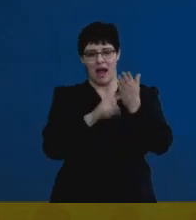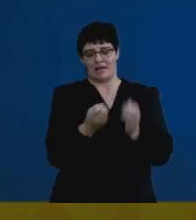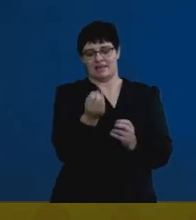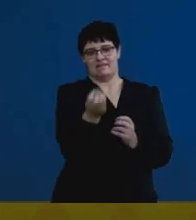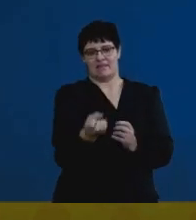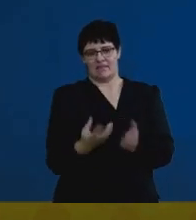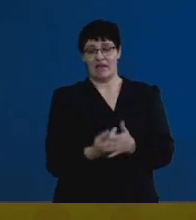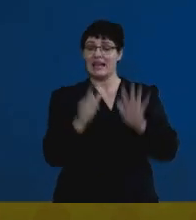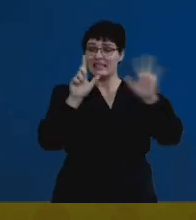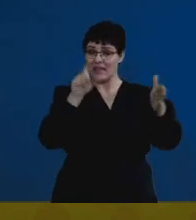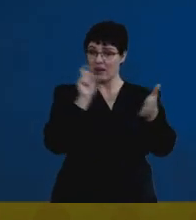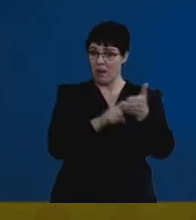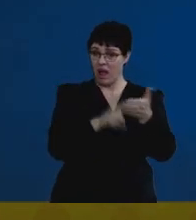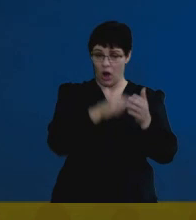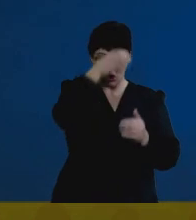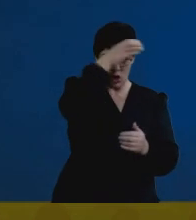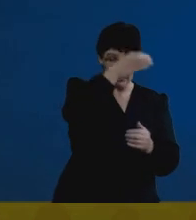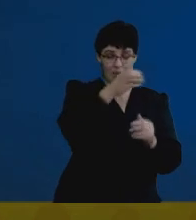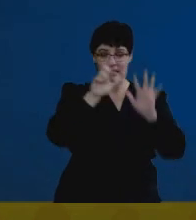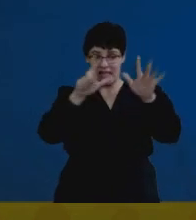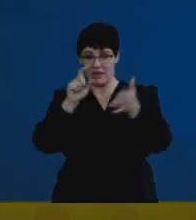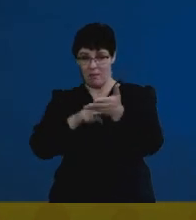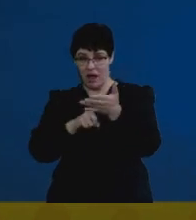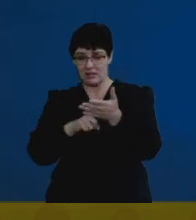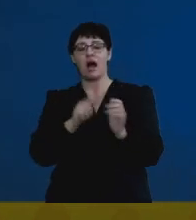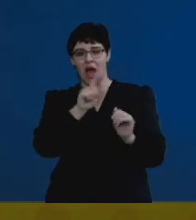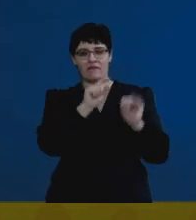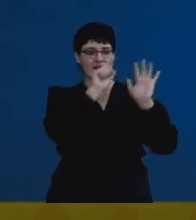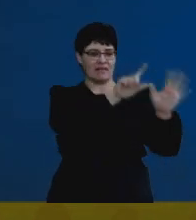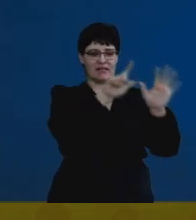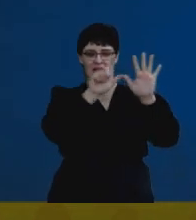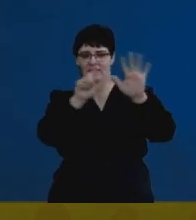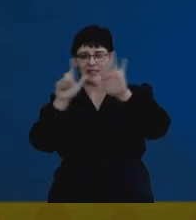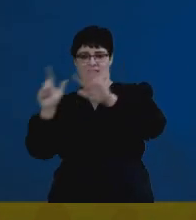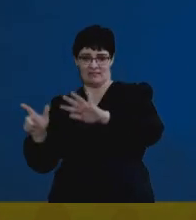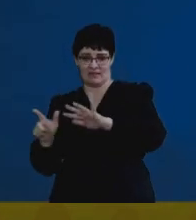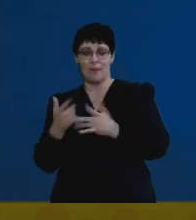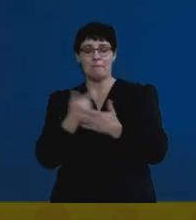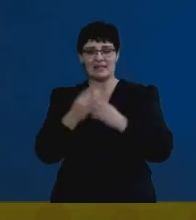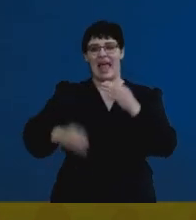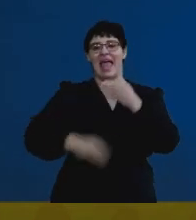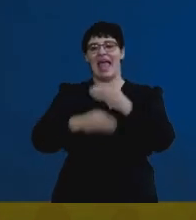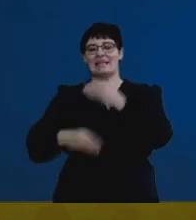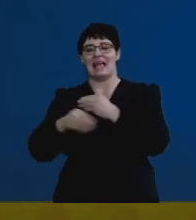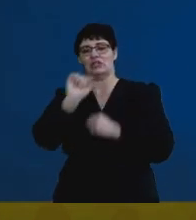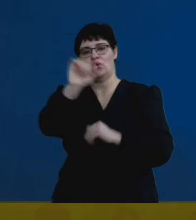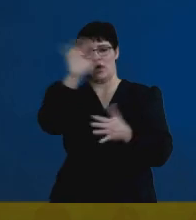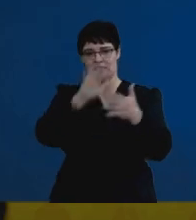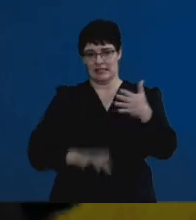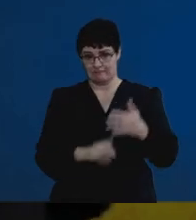if it's seven marks per concept, you're going to need seven concepts that you're going to have to add into your essay.